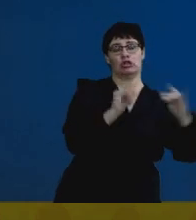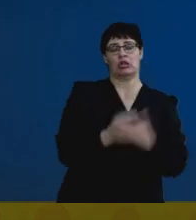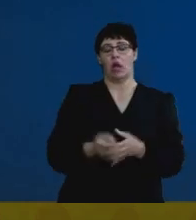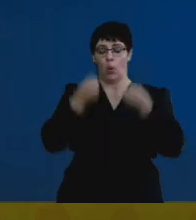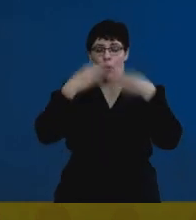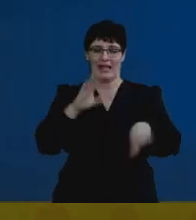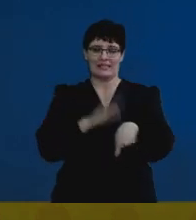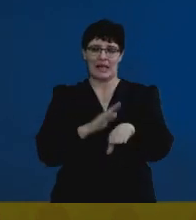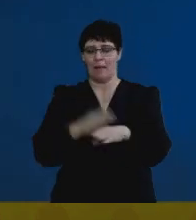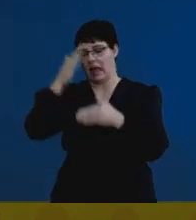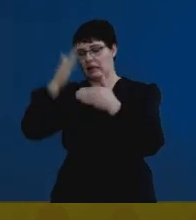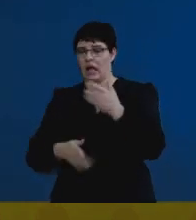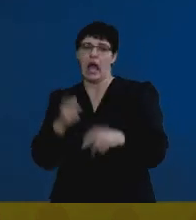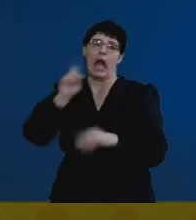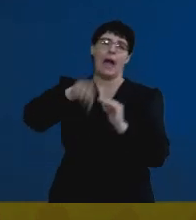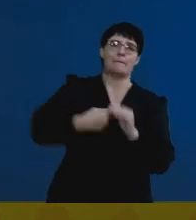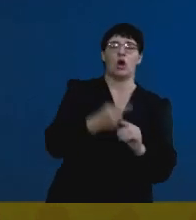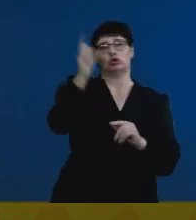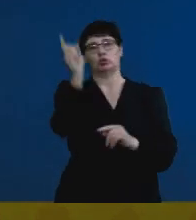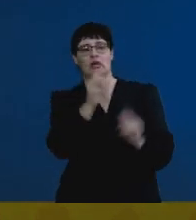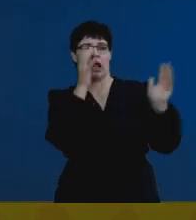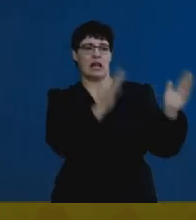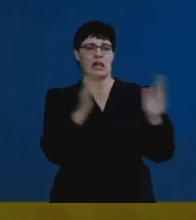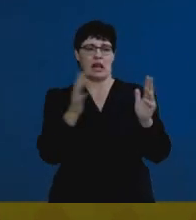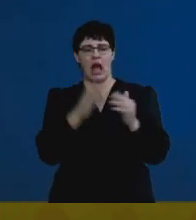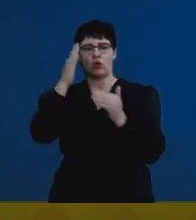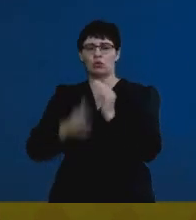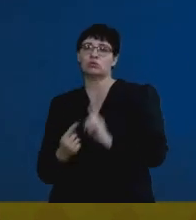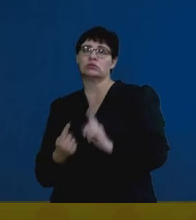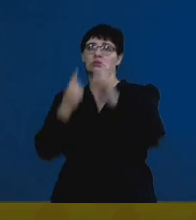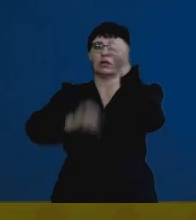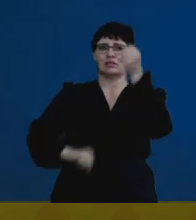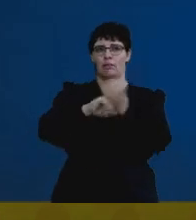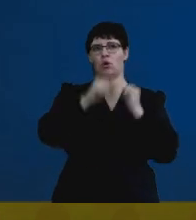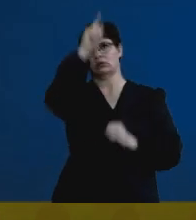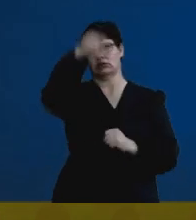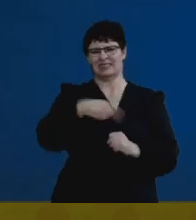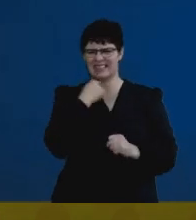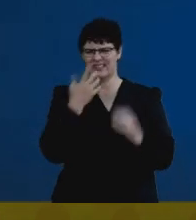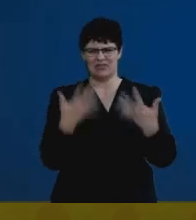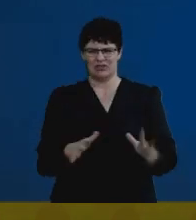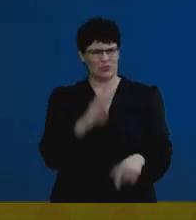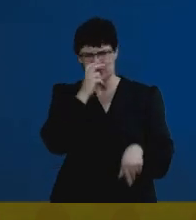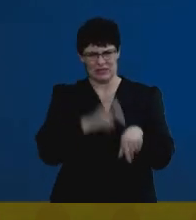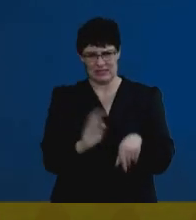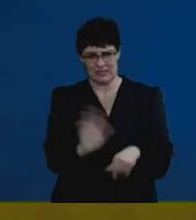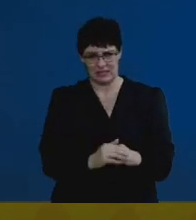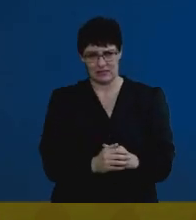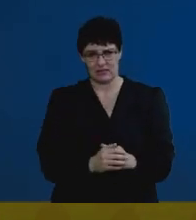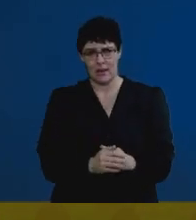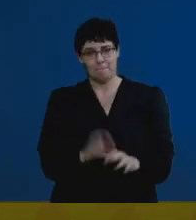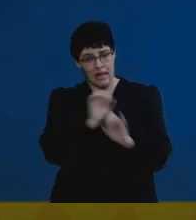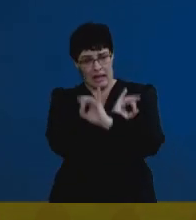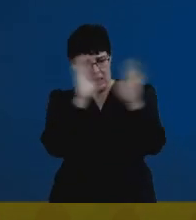as to what your essay is going to be on and a concluding statement as to what you've just discussed. Be clinical.